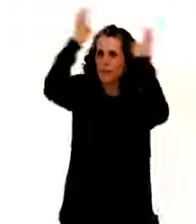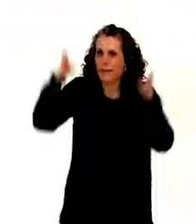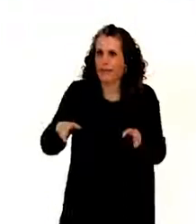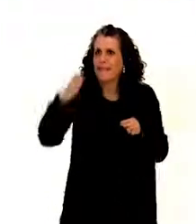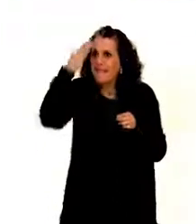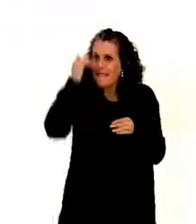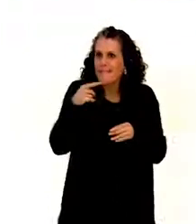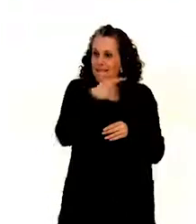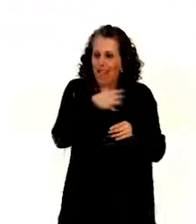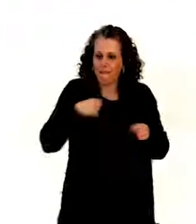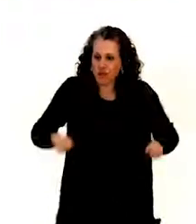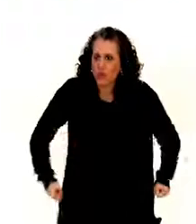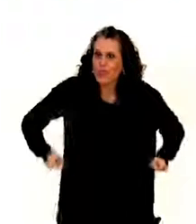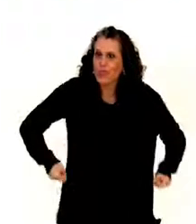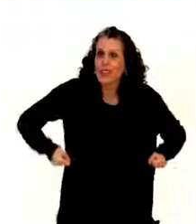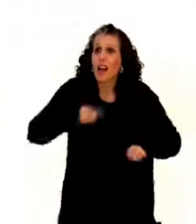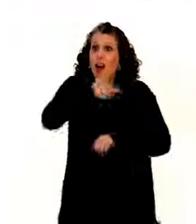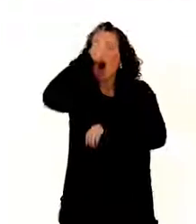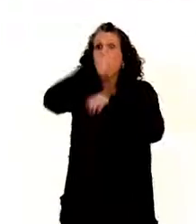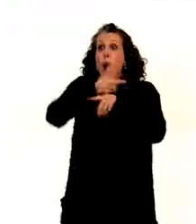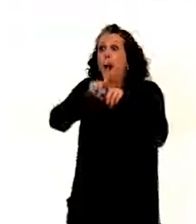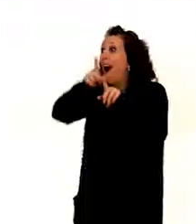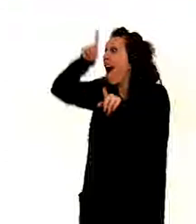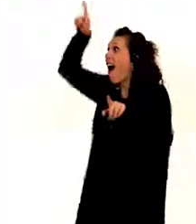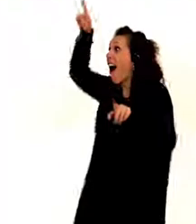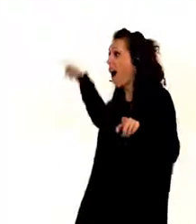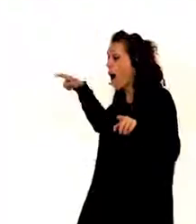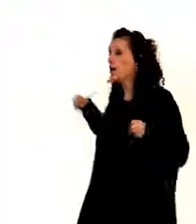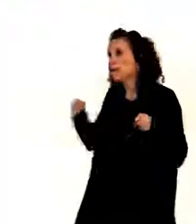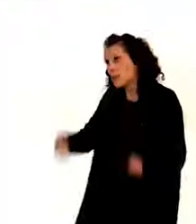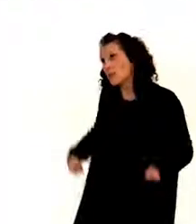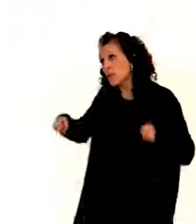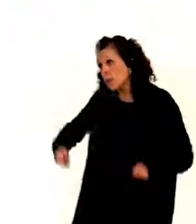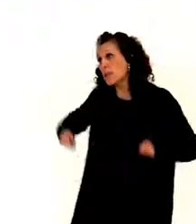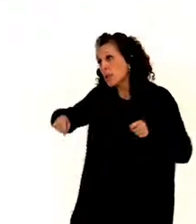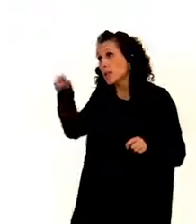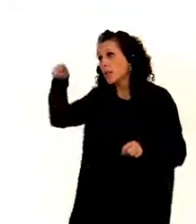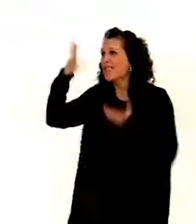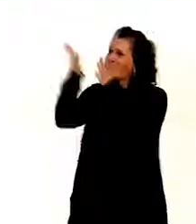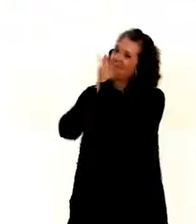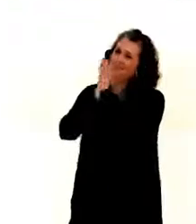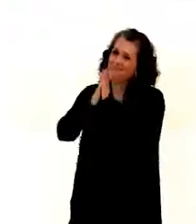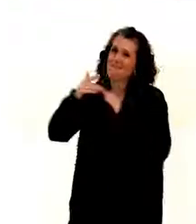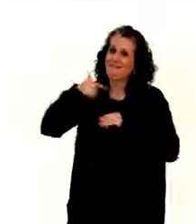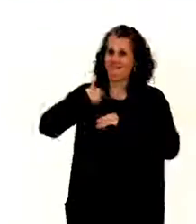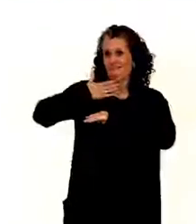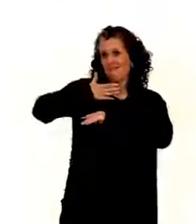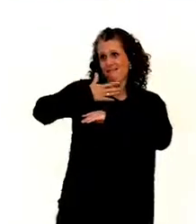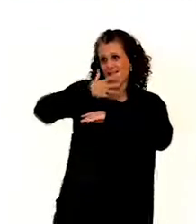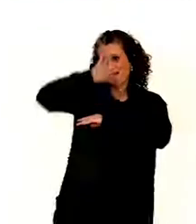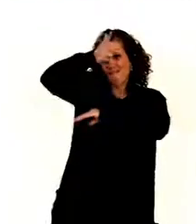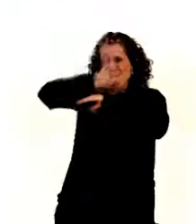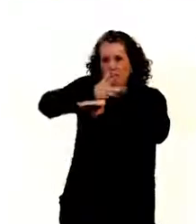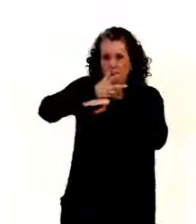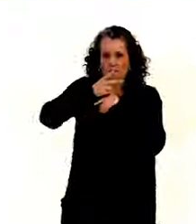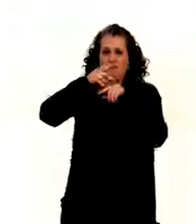assistance of projects. I don't have to walk 200 meters across the parking lot. I could go just a few steps, a few